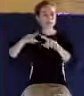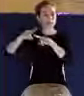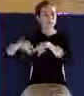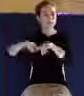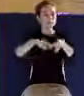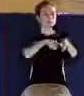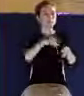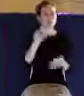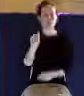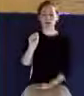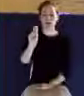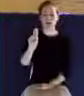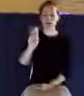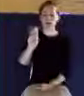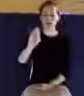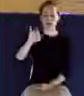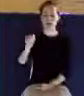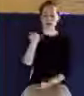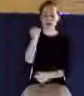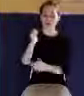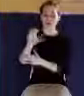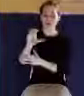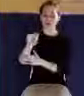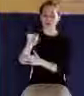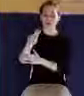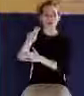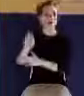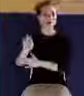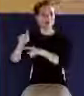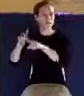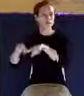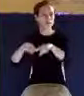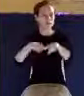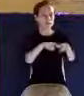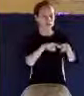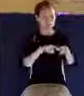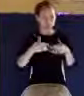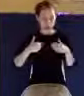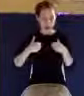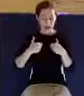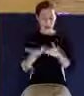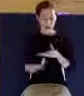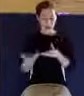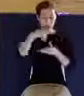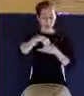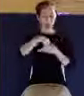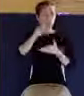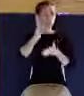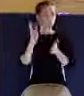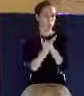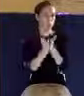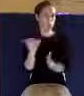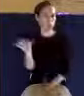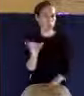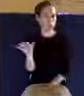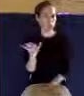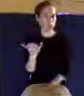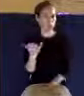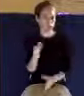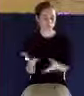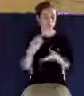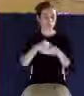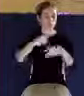measure ourselves objectively to these evidences. But there's also an inward witness, subjective.